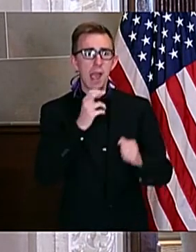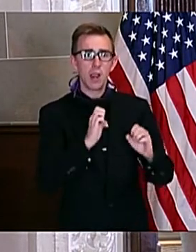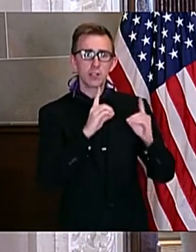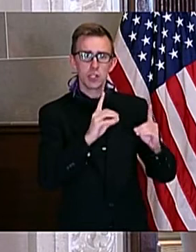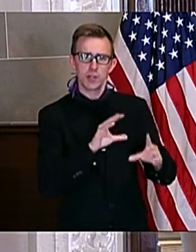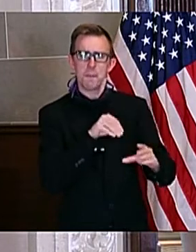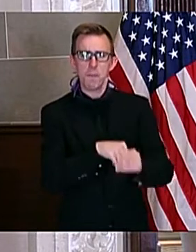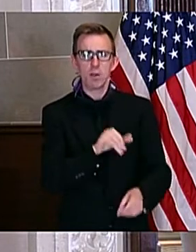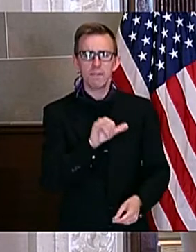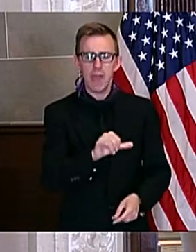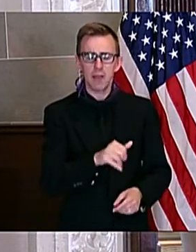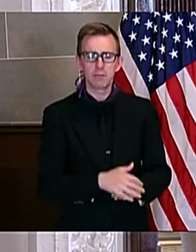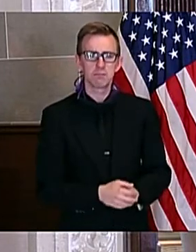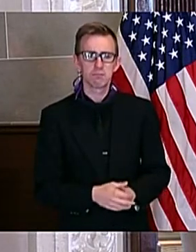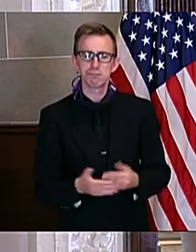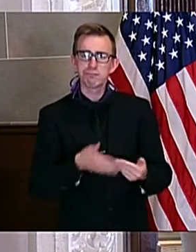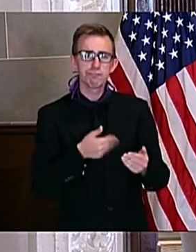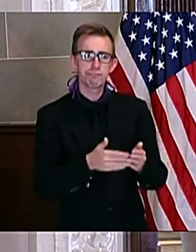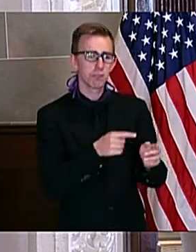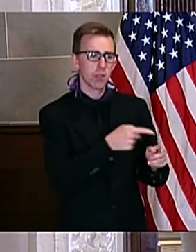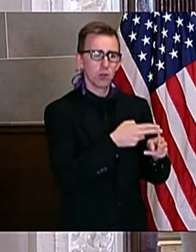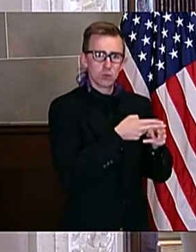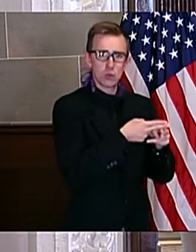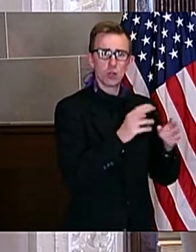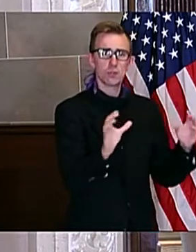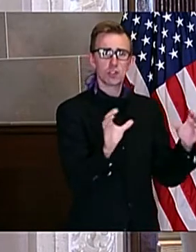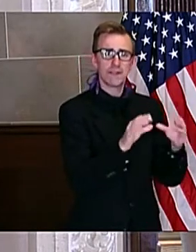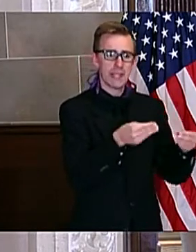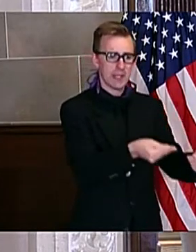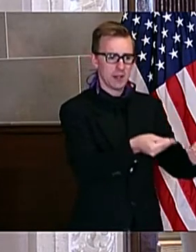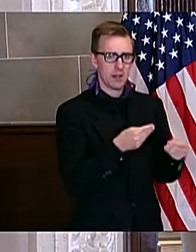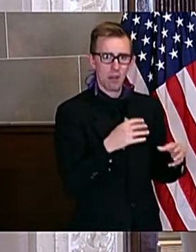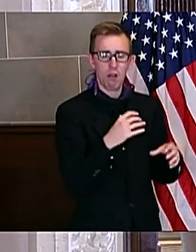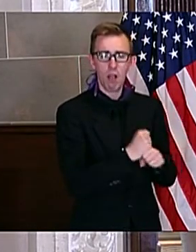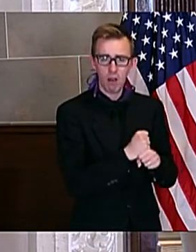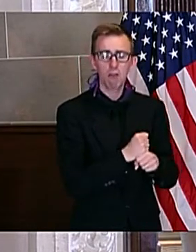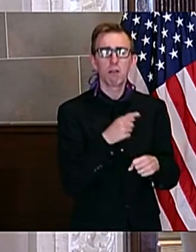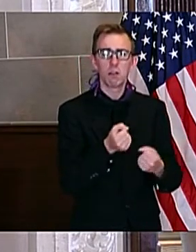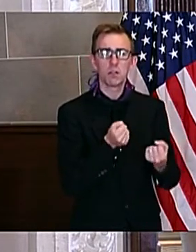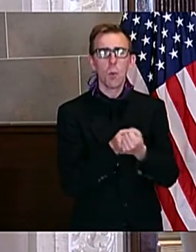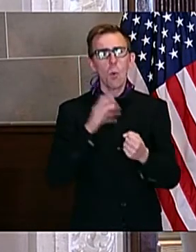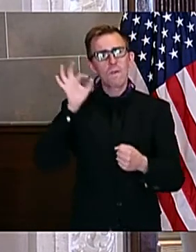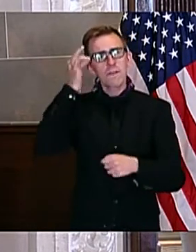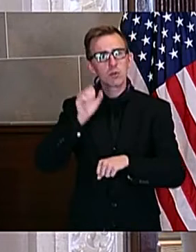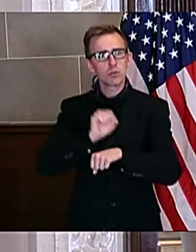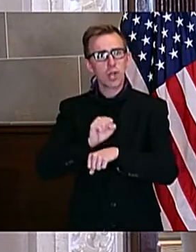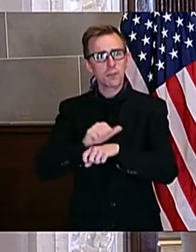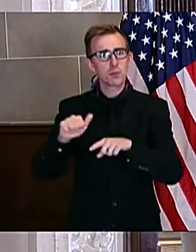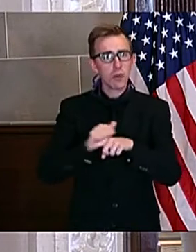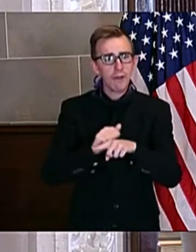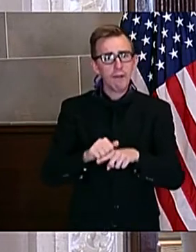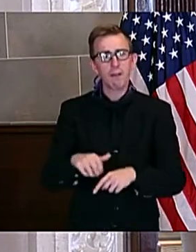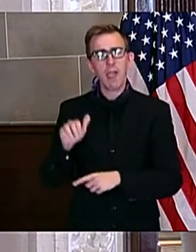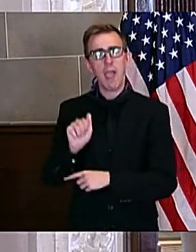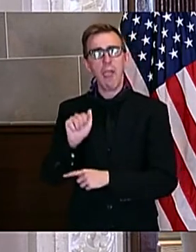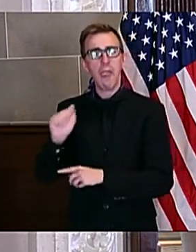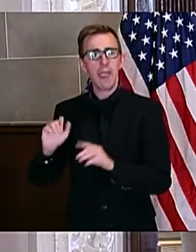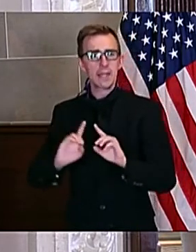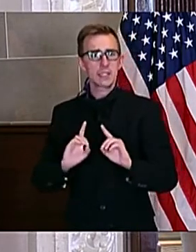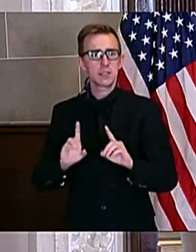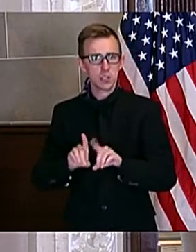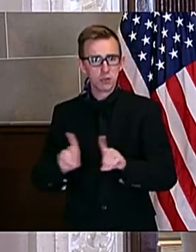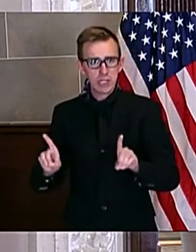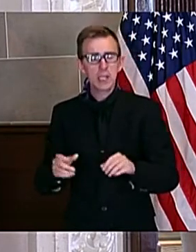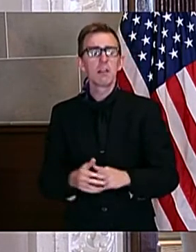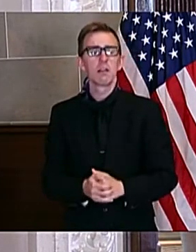of that, and that's true whether you're thinking about a short-term certificate that you can earn with support of federal job training funds or an associate degree that you can earn